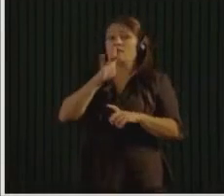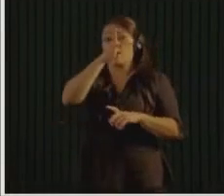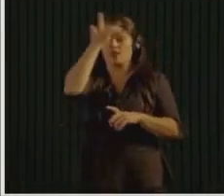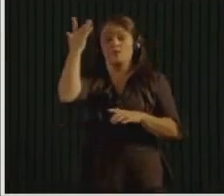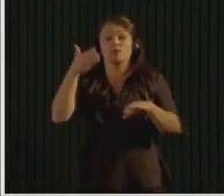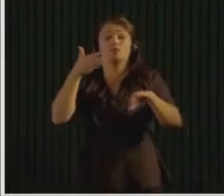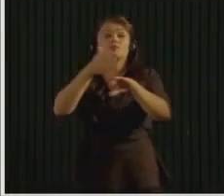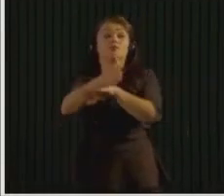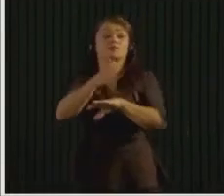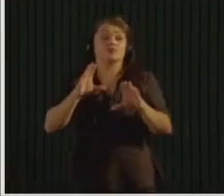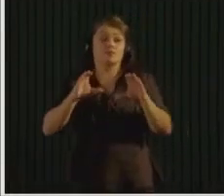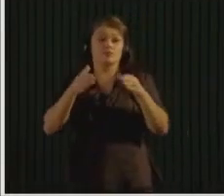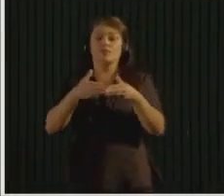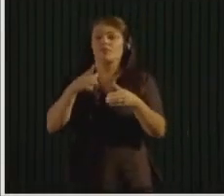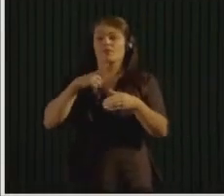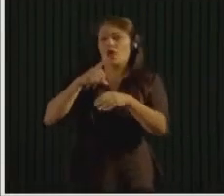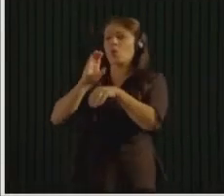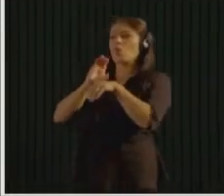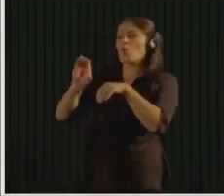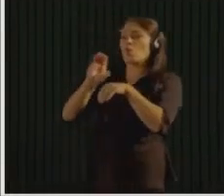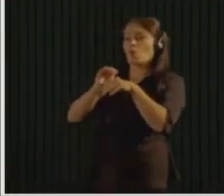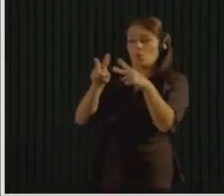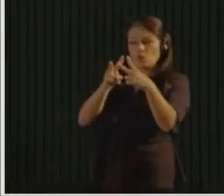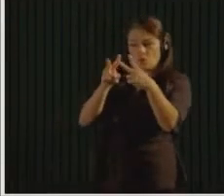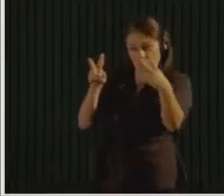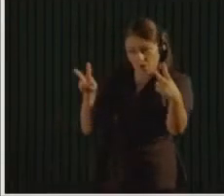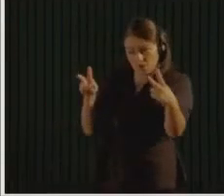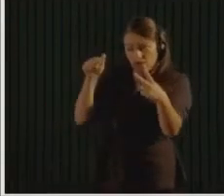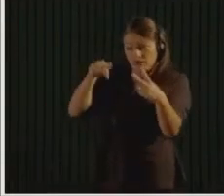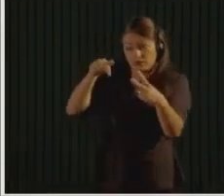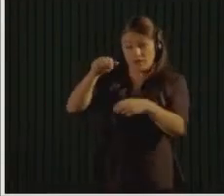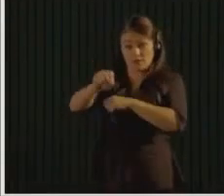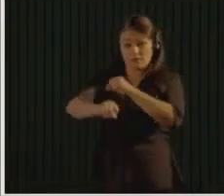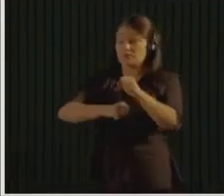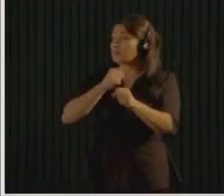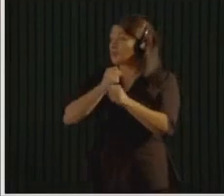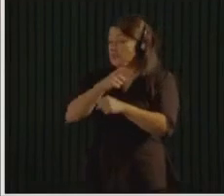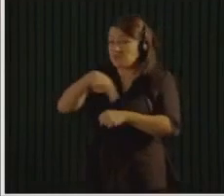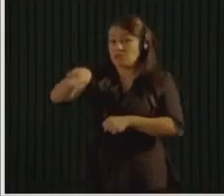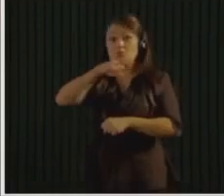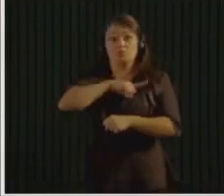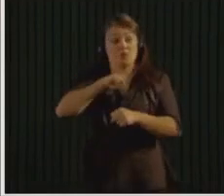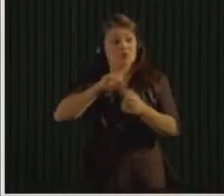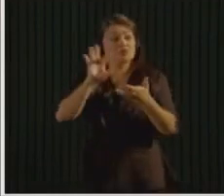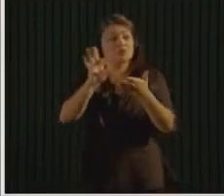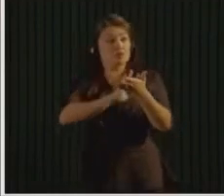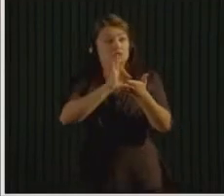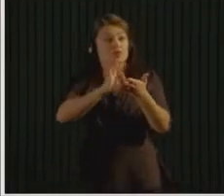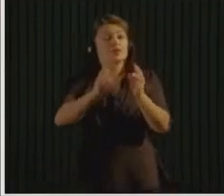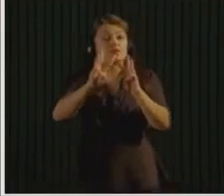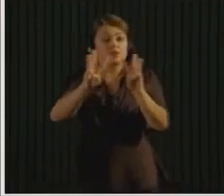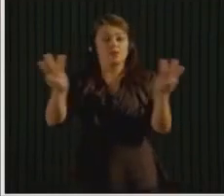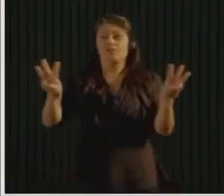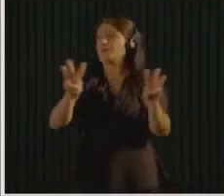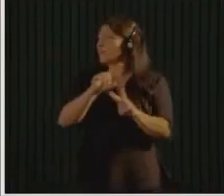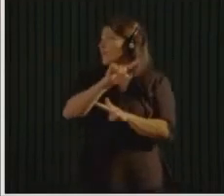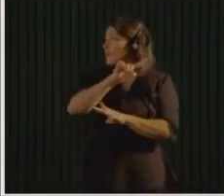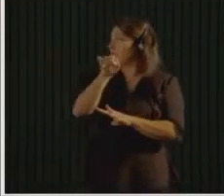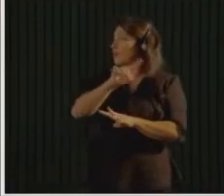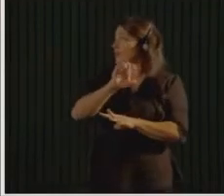this year, and you can sign up through our website, zerowasteusa.org training